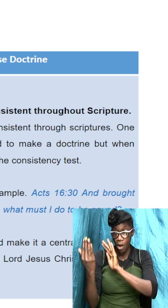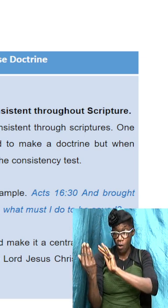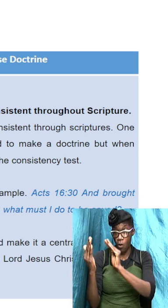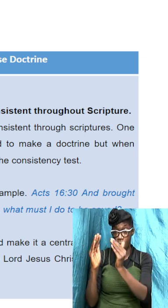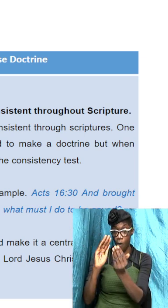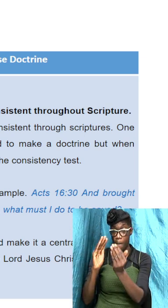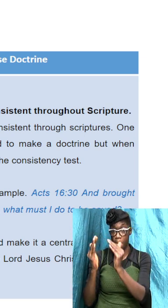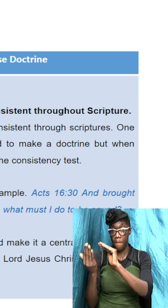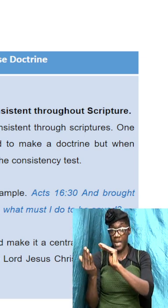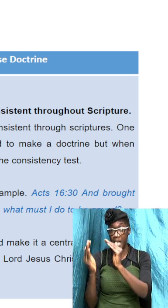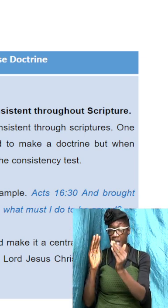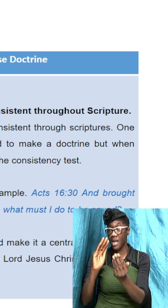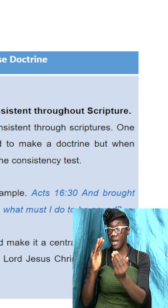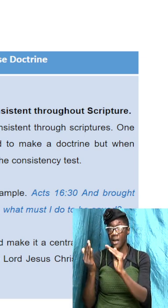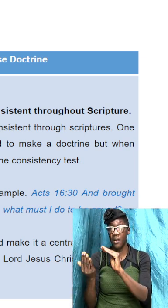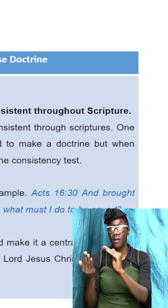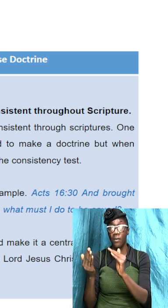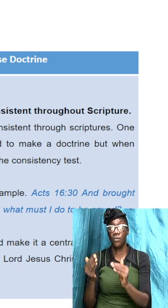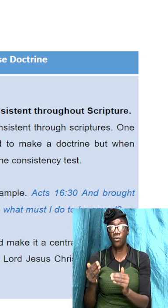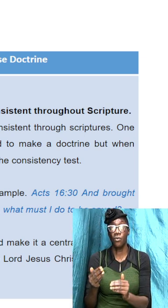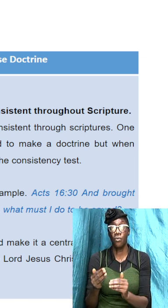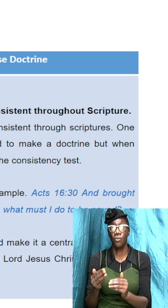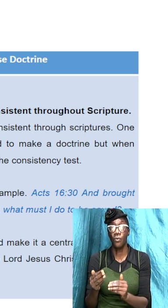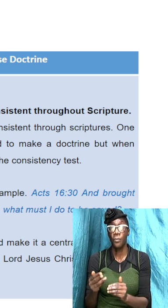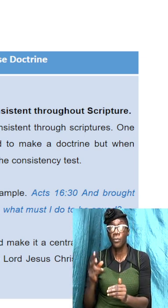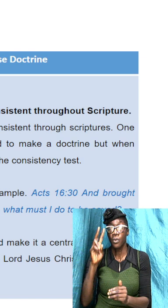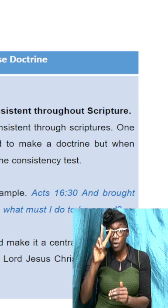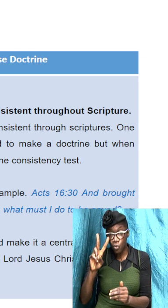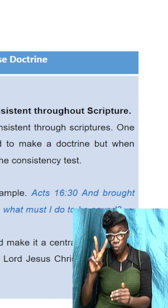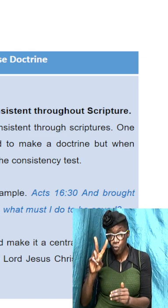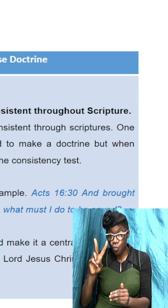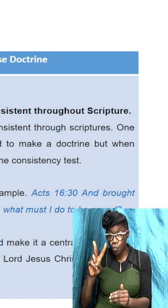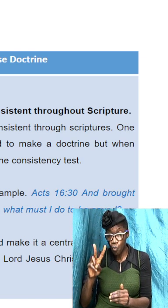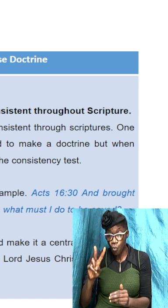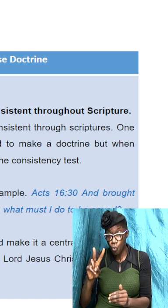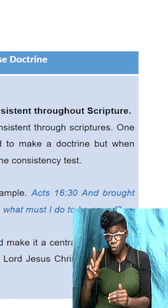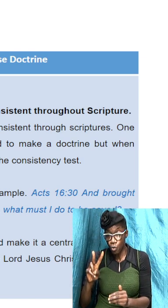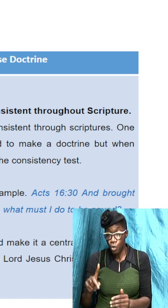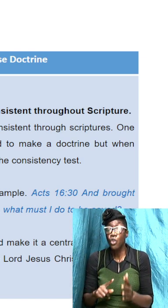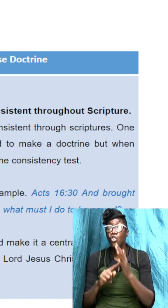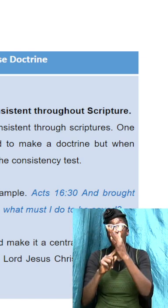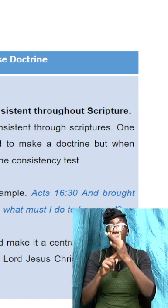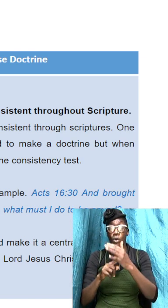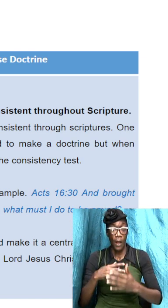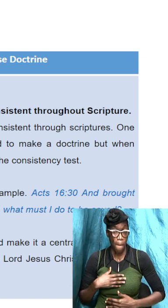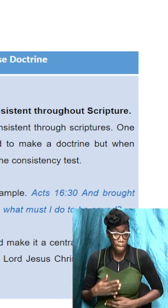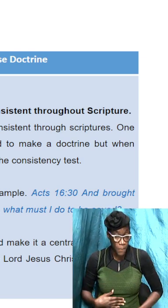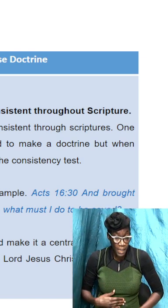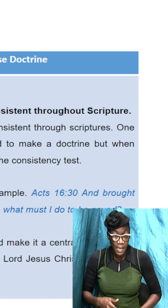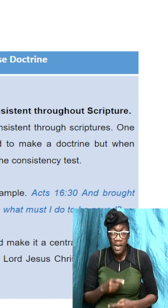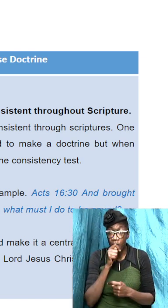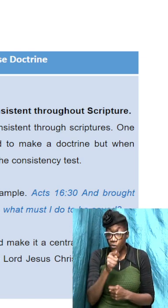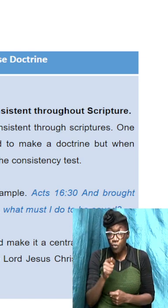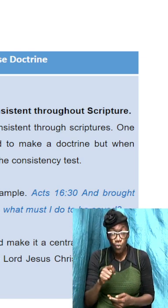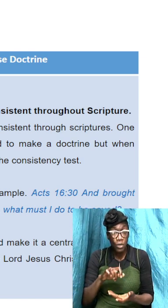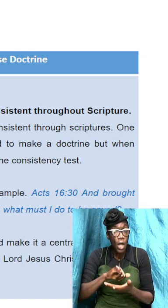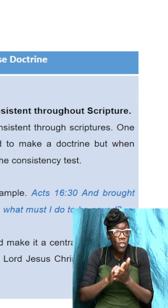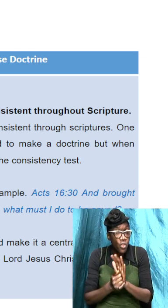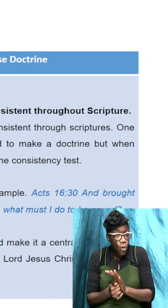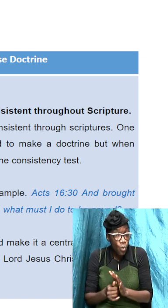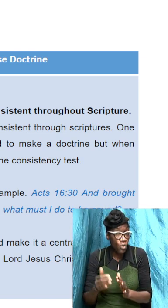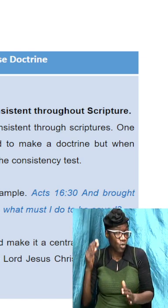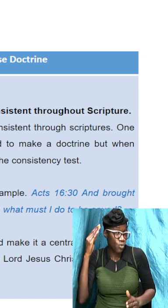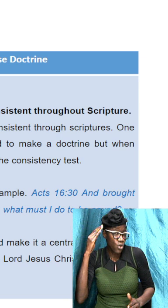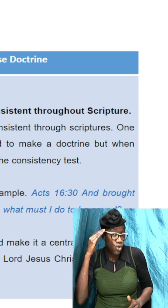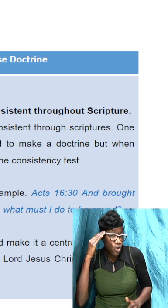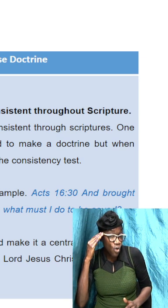establish accepted body of truth those who are knowledgeable about that body